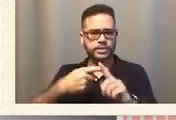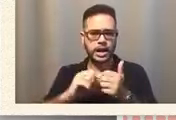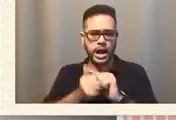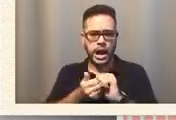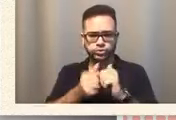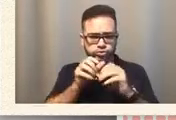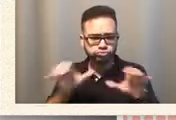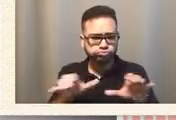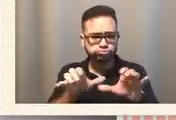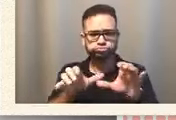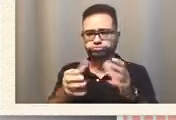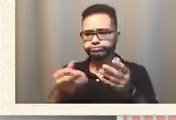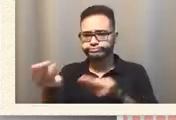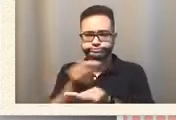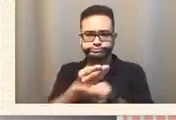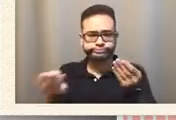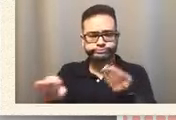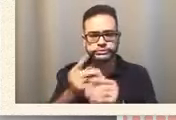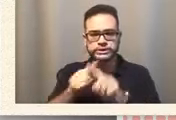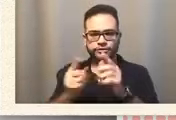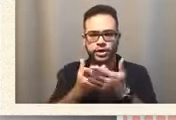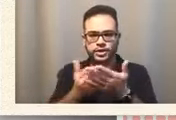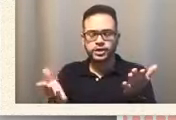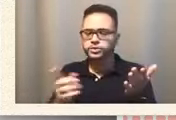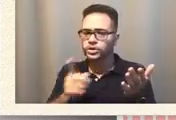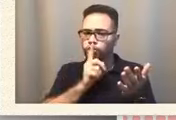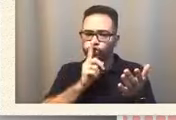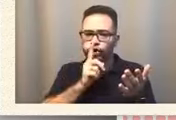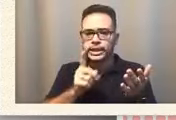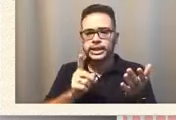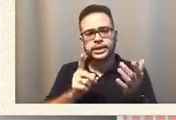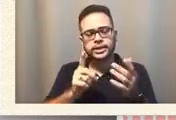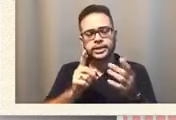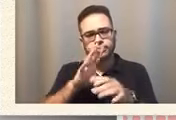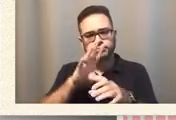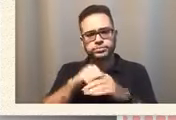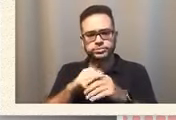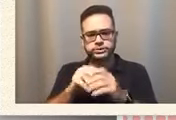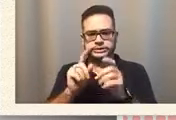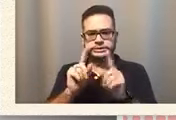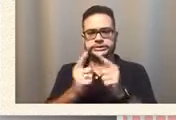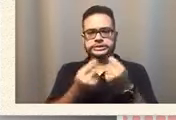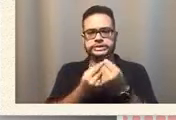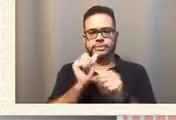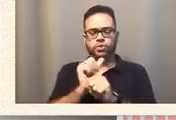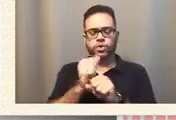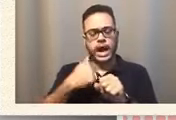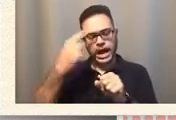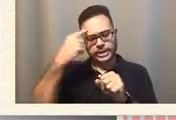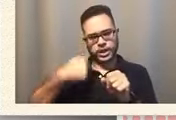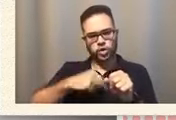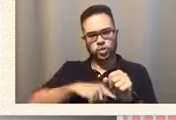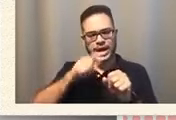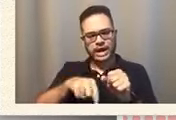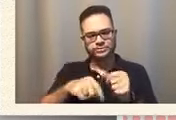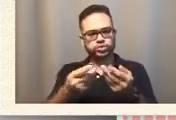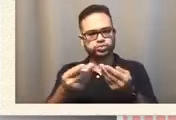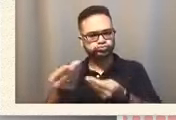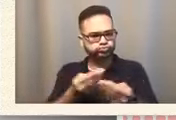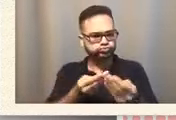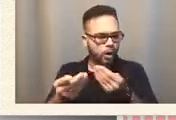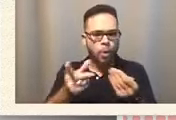maneuvering through things. So it really does take teamwork. And I think we have to curate who handles our